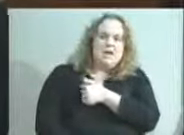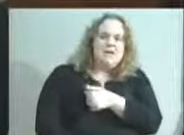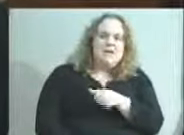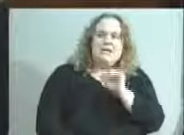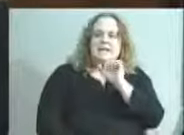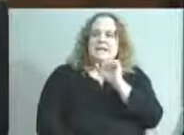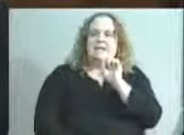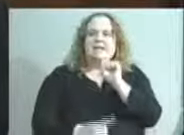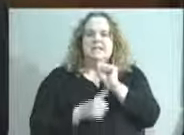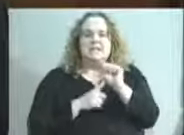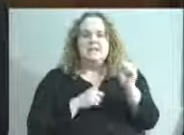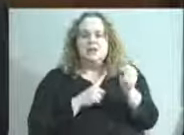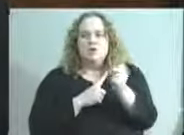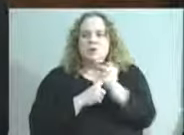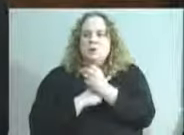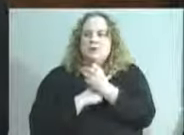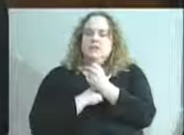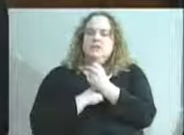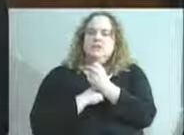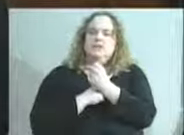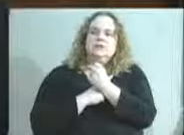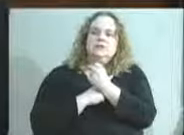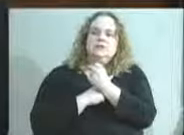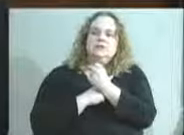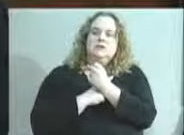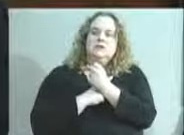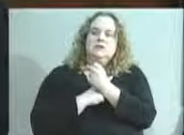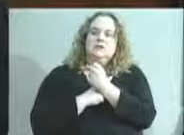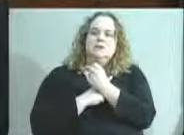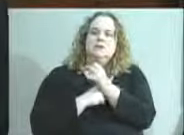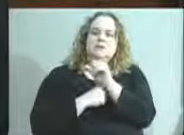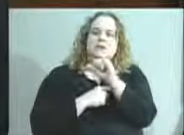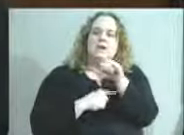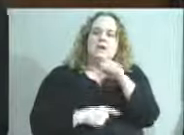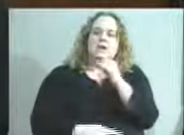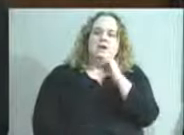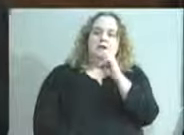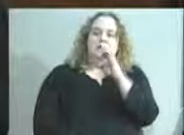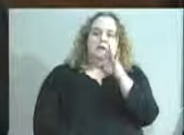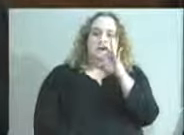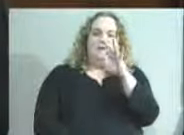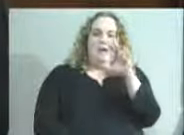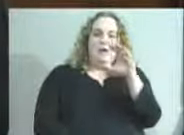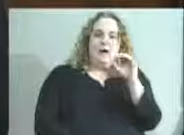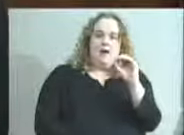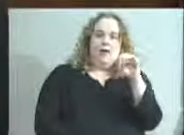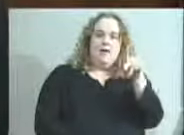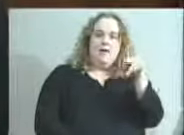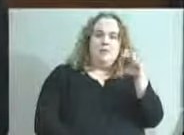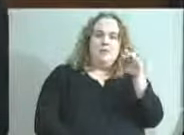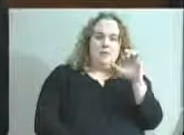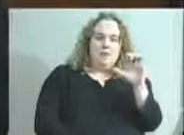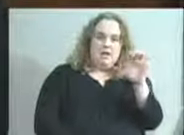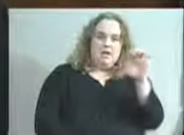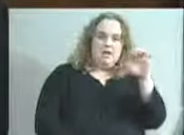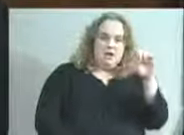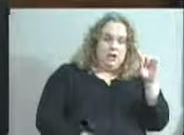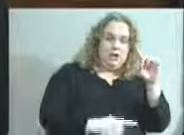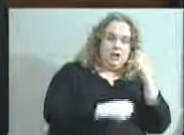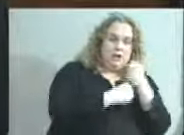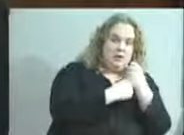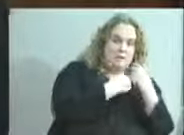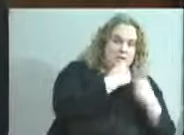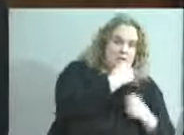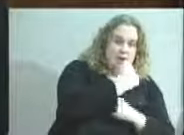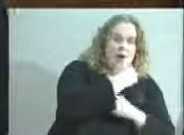of circumstances under which the Jefferson County Public Education Foundation would pay